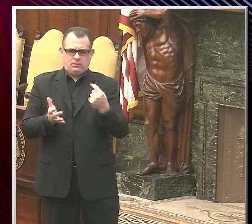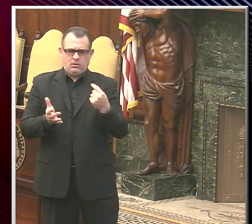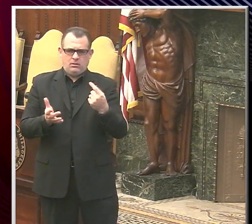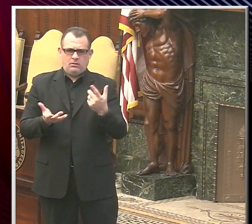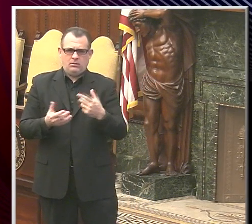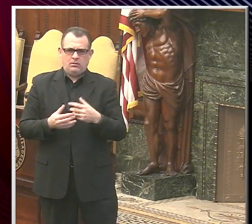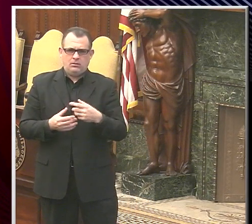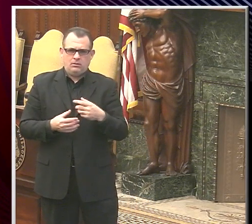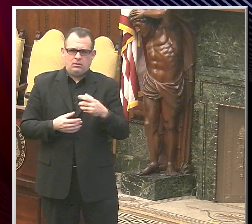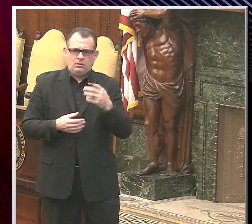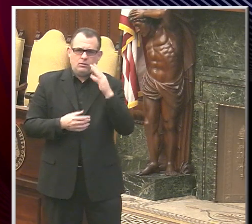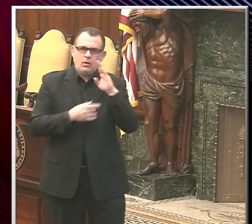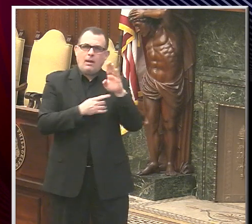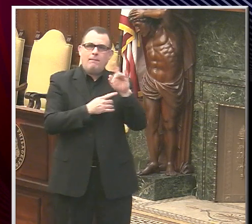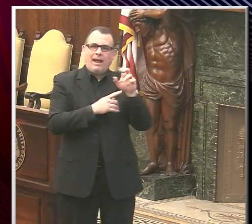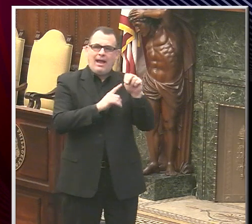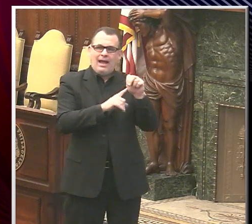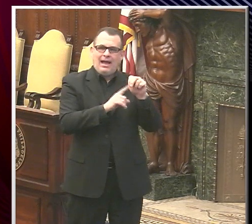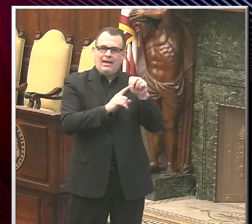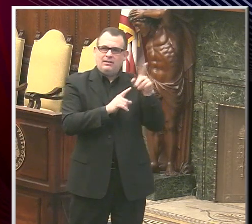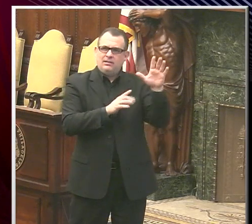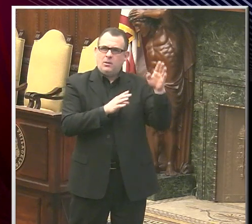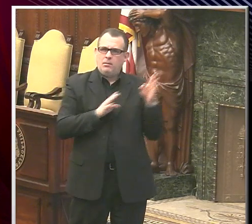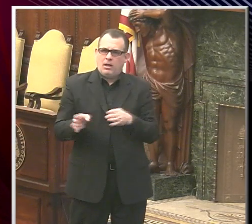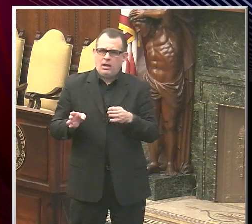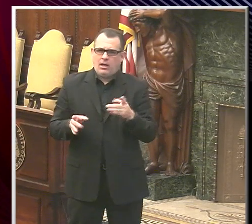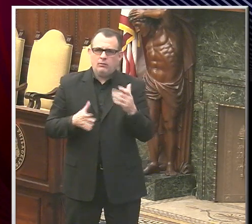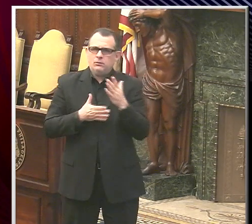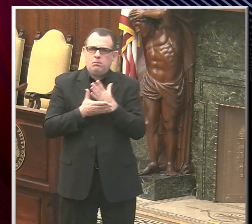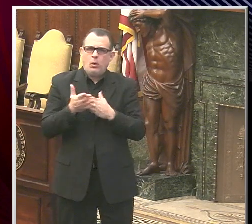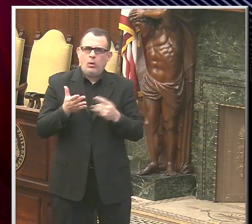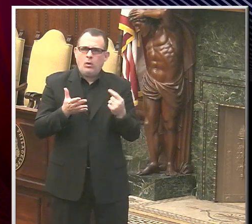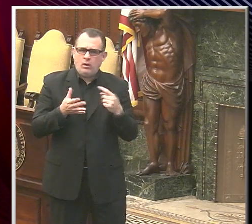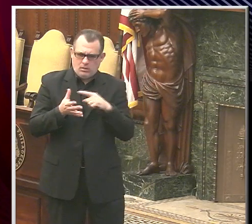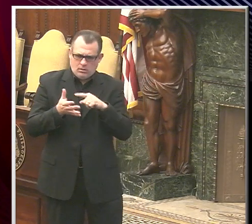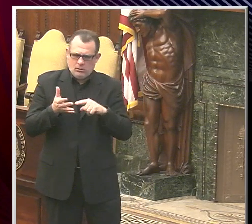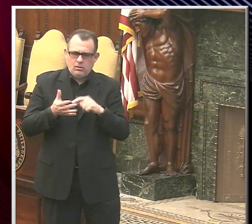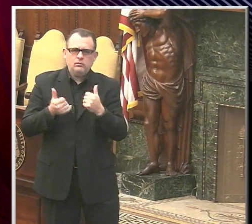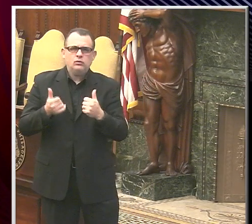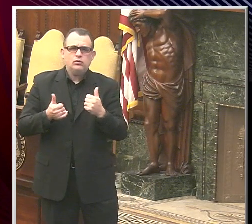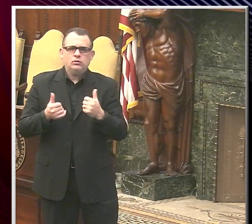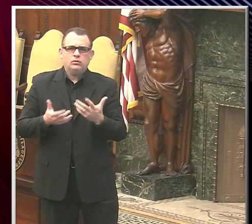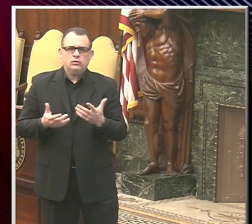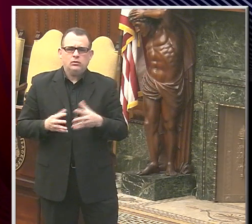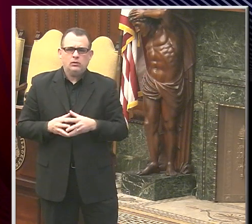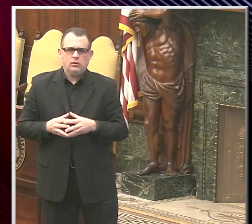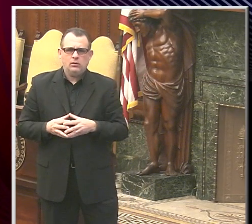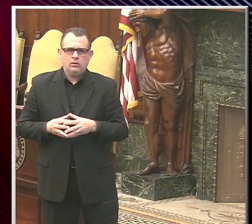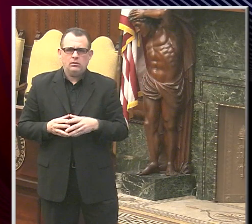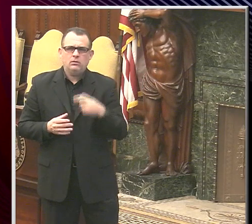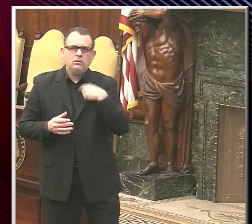Biden's plan? Which segment of it, which part of it? Let's see here.